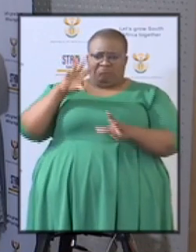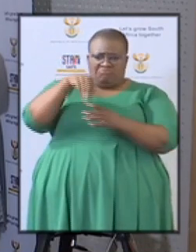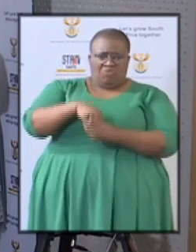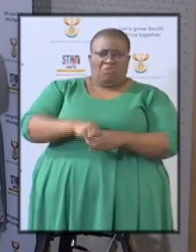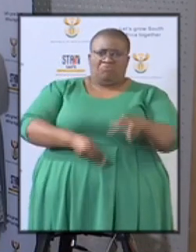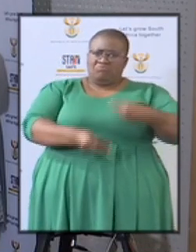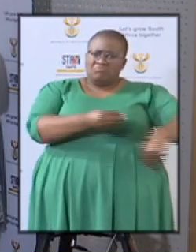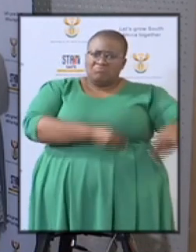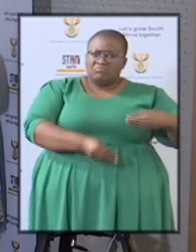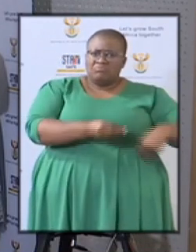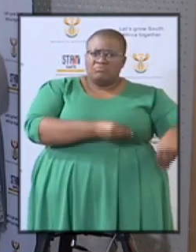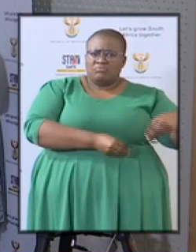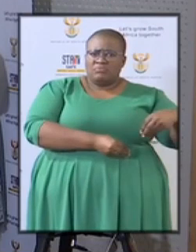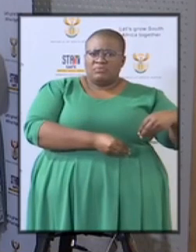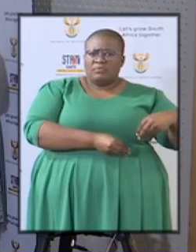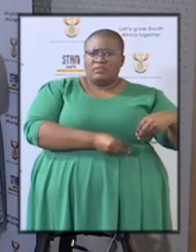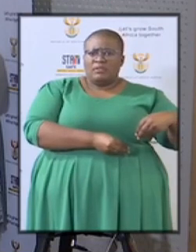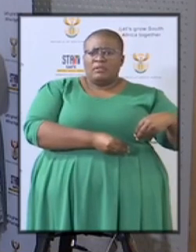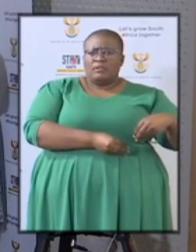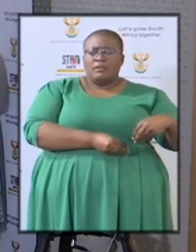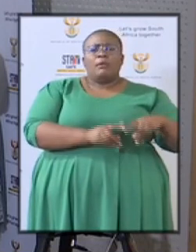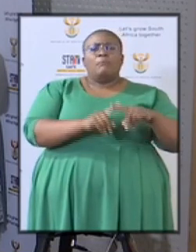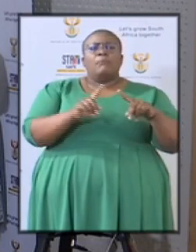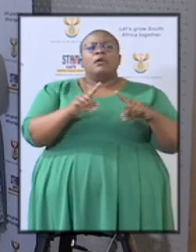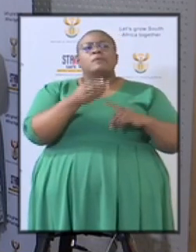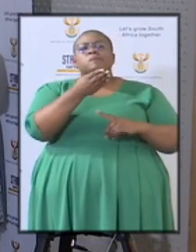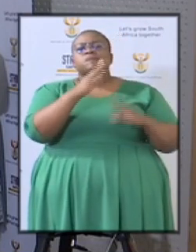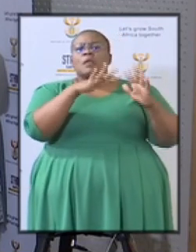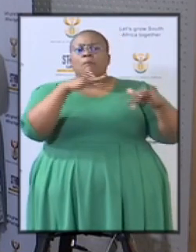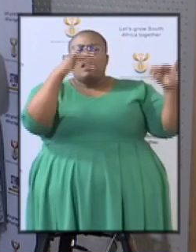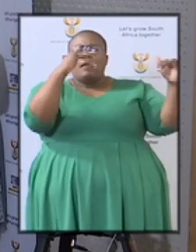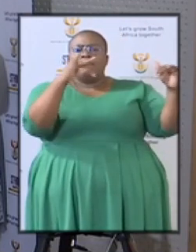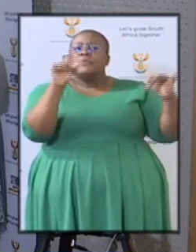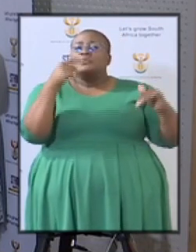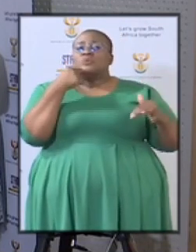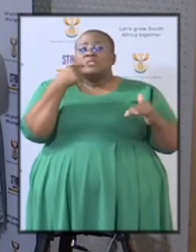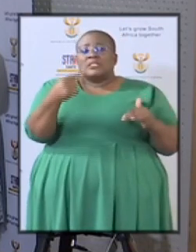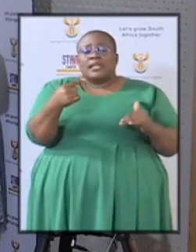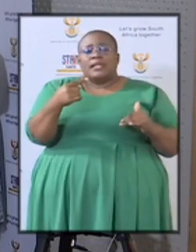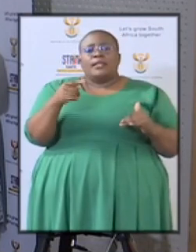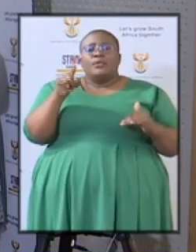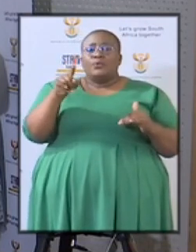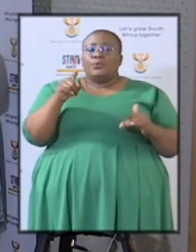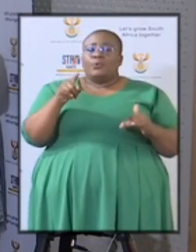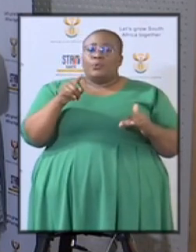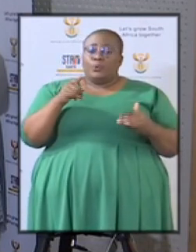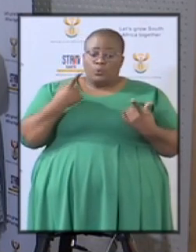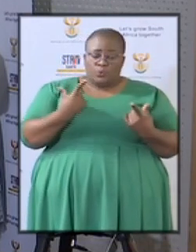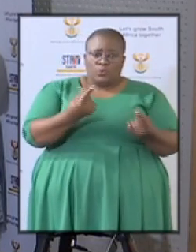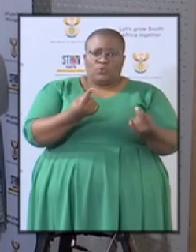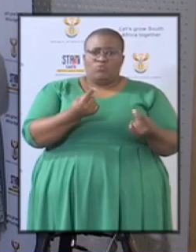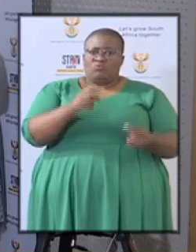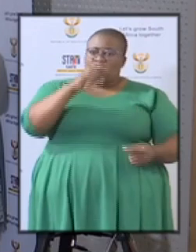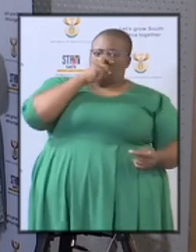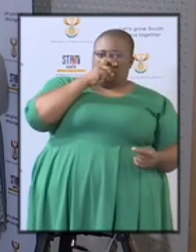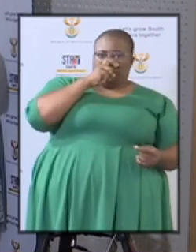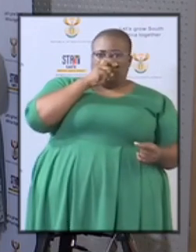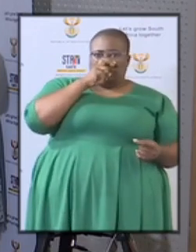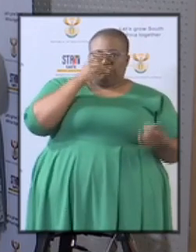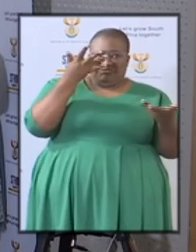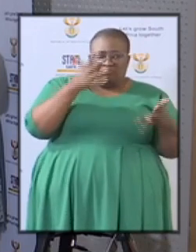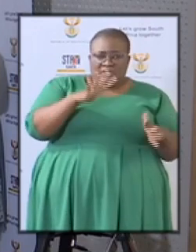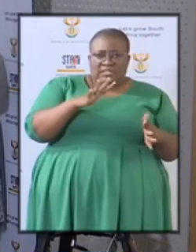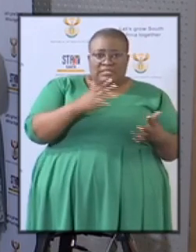leaving cabinets, but showing up in Parliament. So, when you're saying you are taking a tough start now, after condemning, after